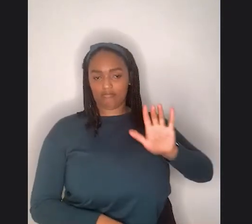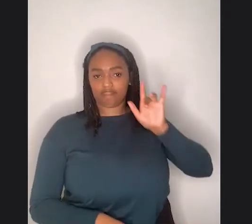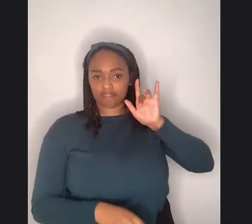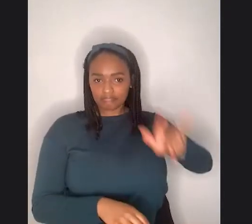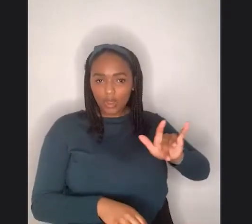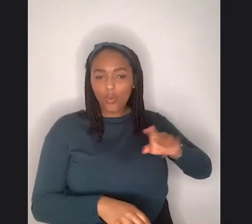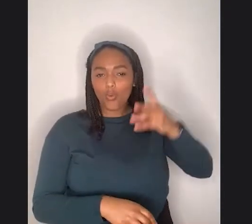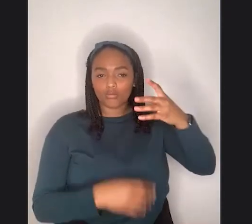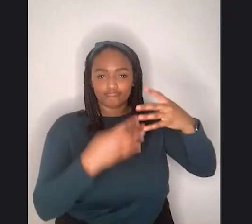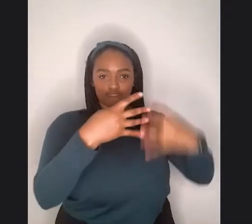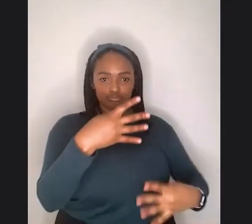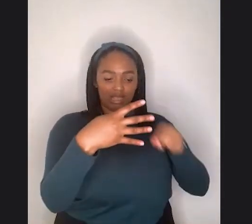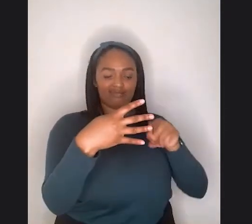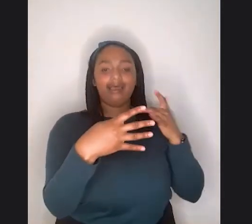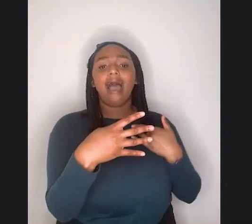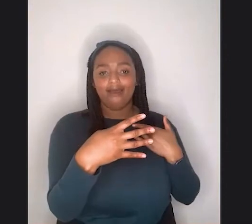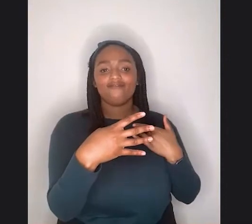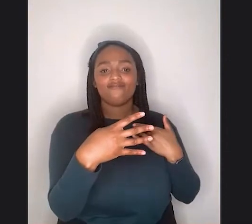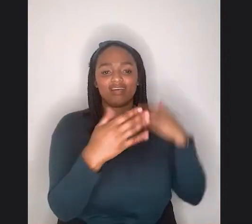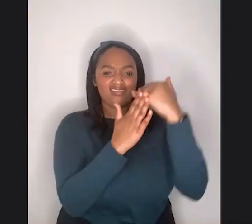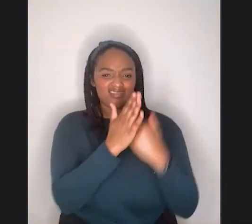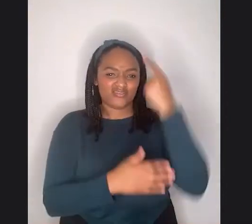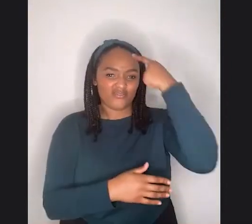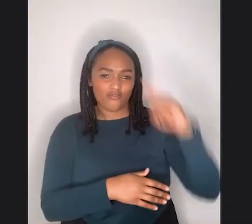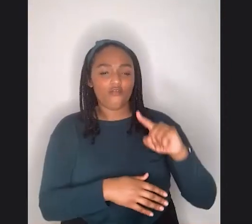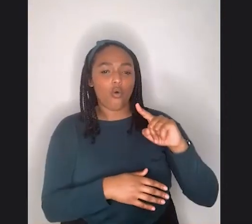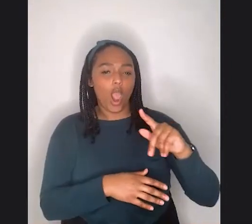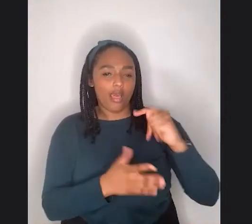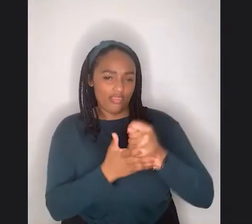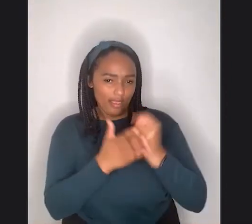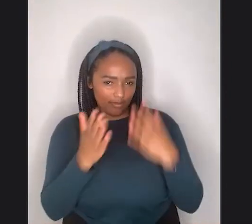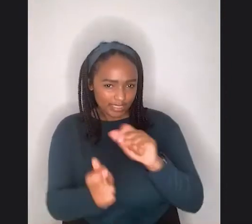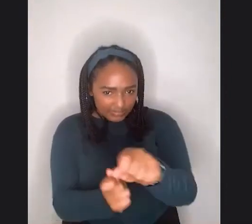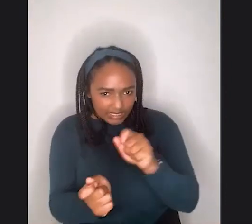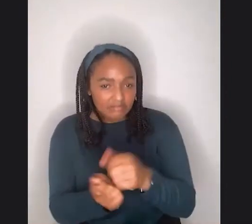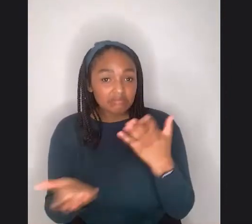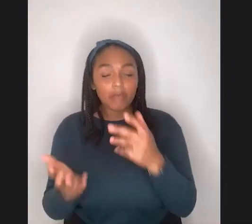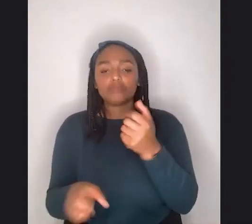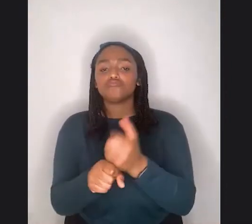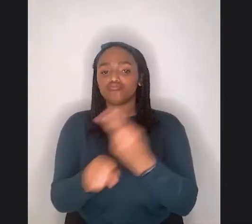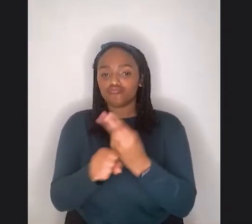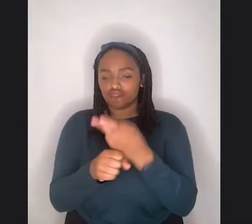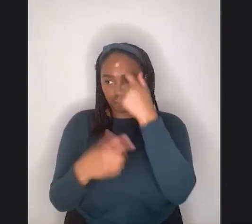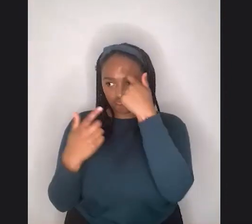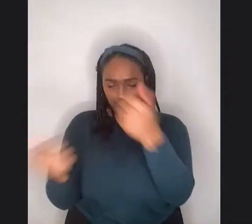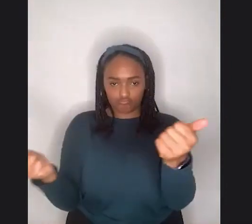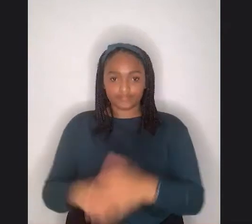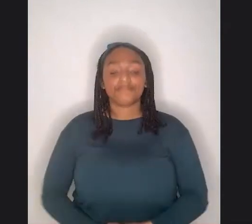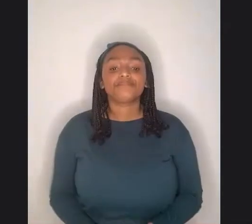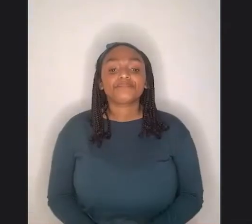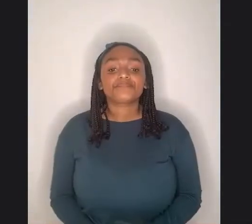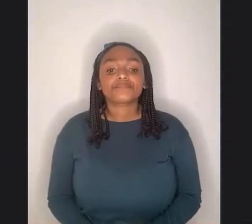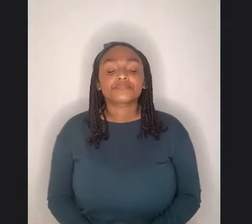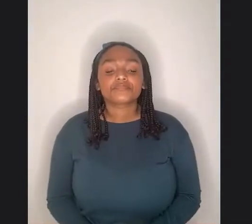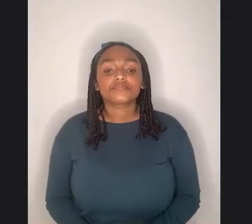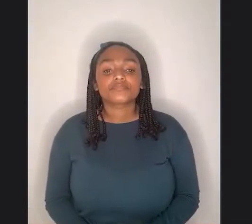for fat therapists that you might find useful folks. And it is, you know, we should say like, not only is this fat liberation month, um, but Artie